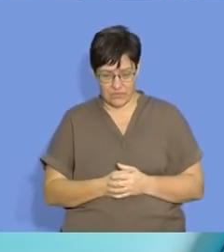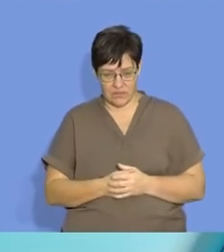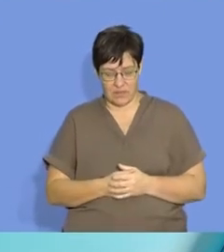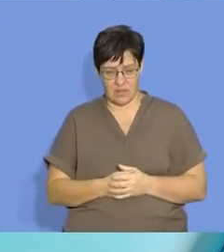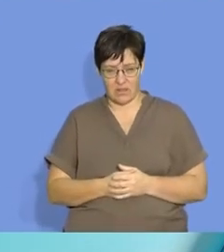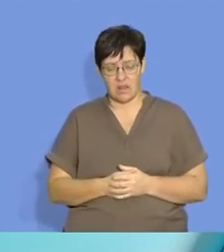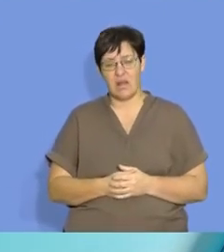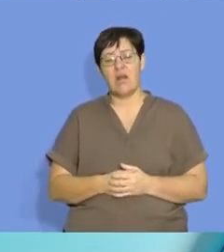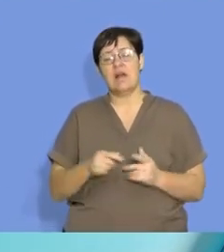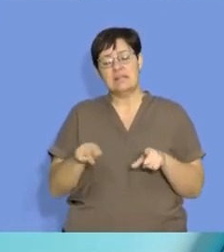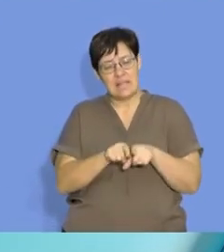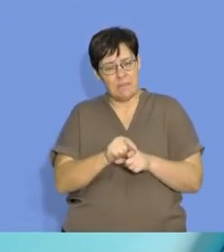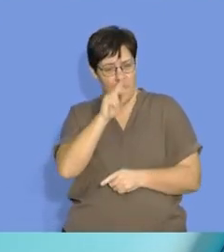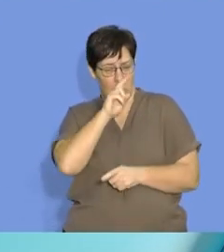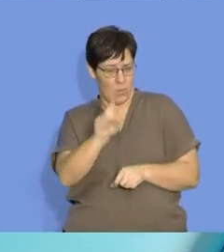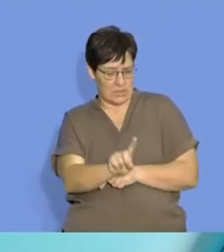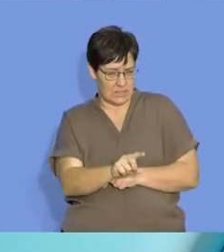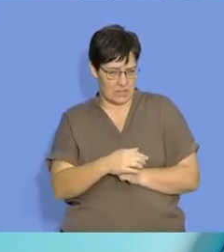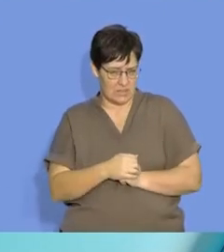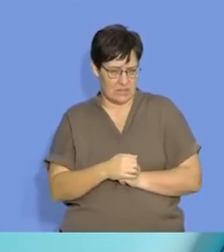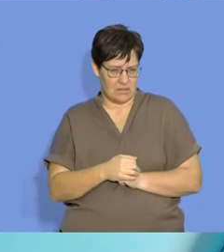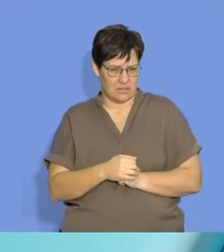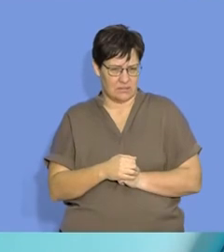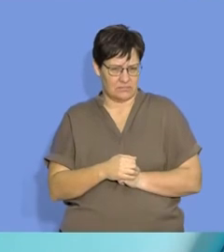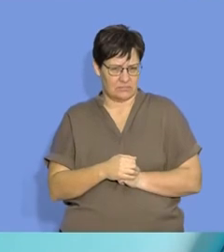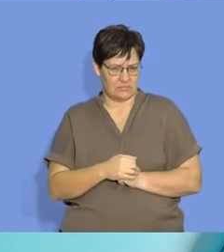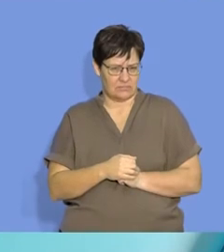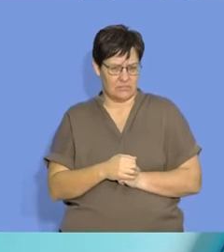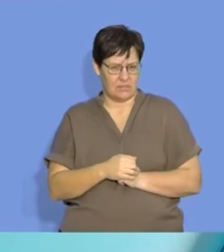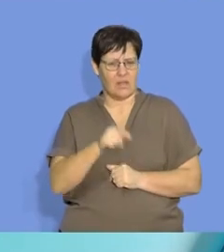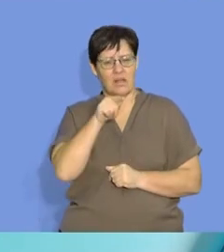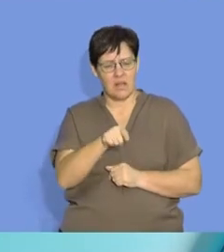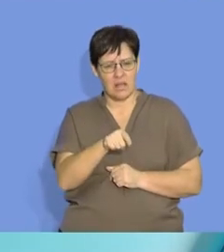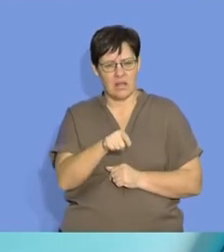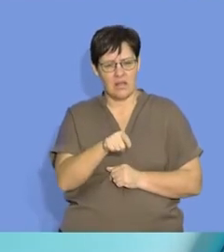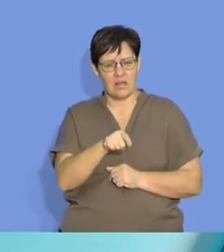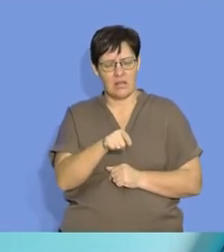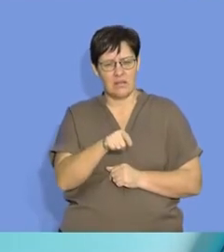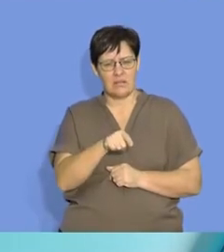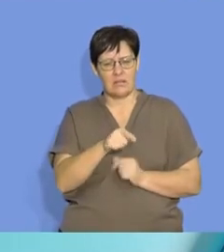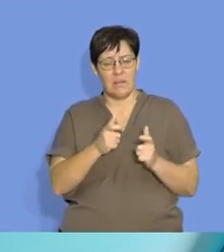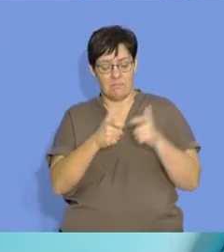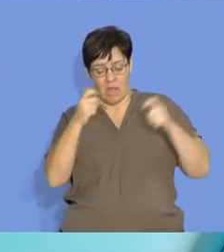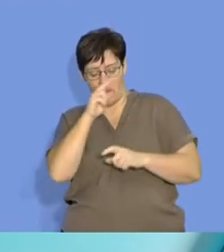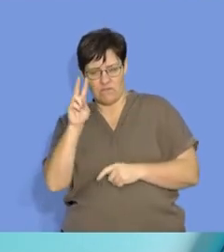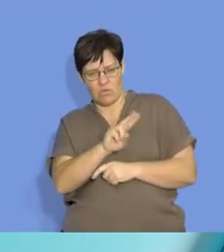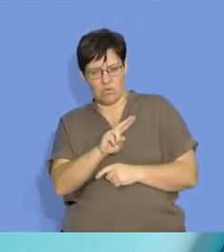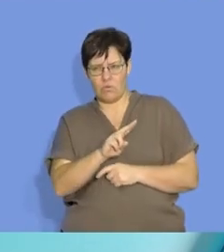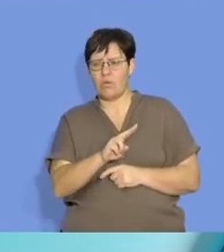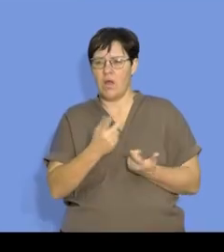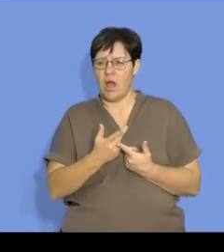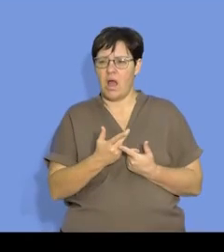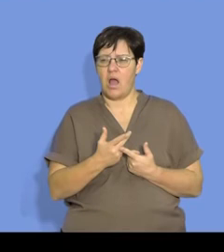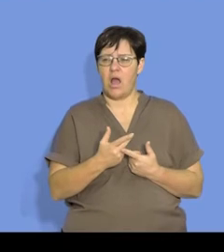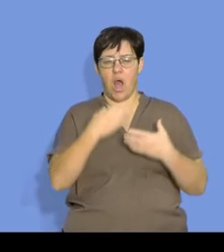Another factor that I want us to look at is, what does concentration do on a micro, in the macro view?